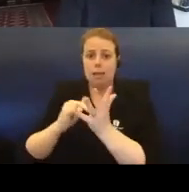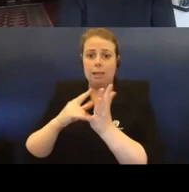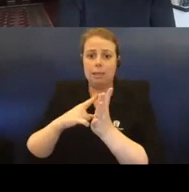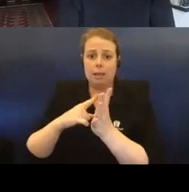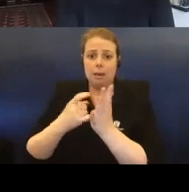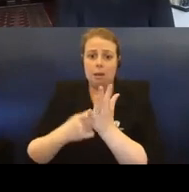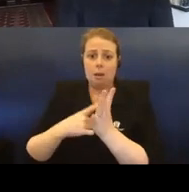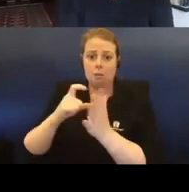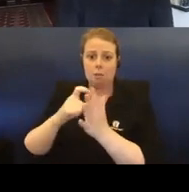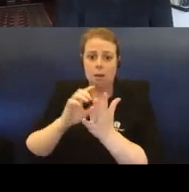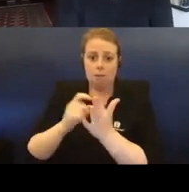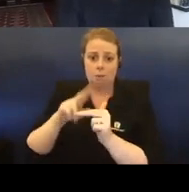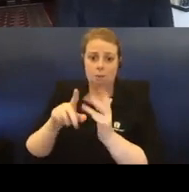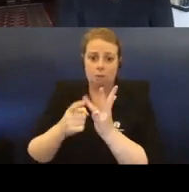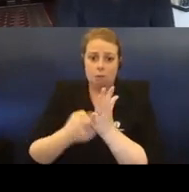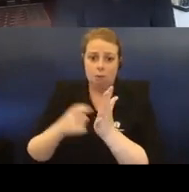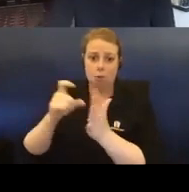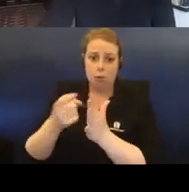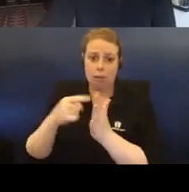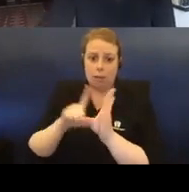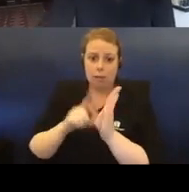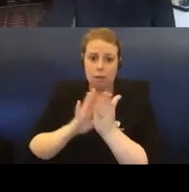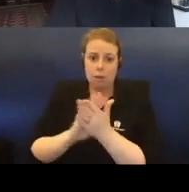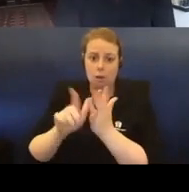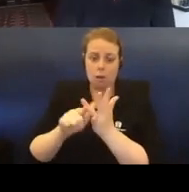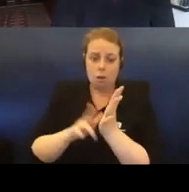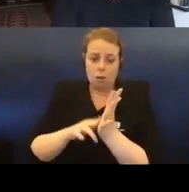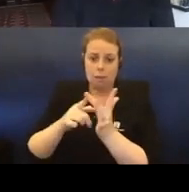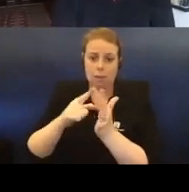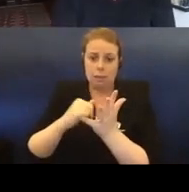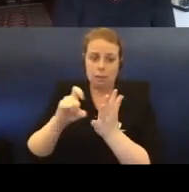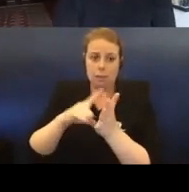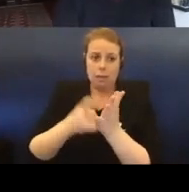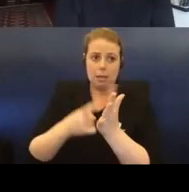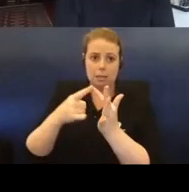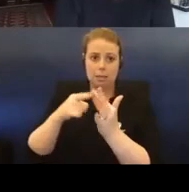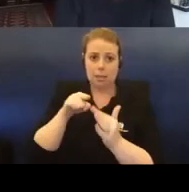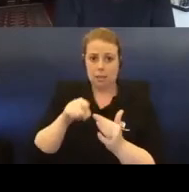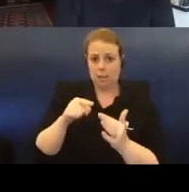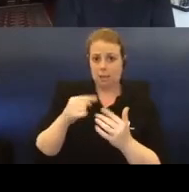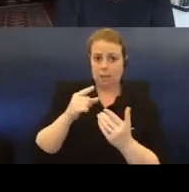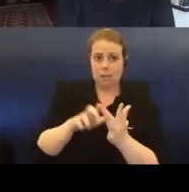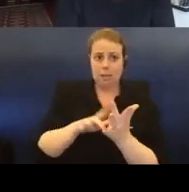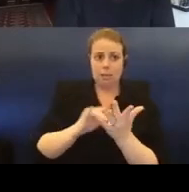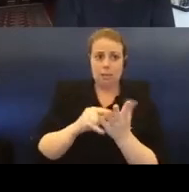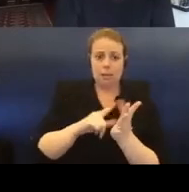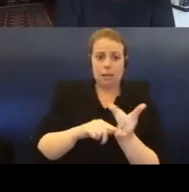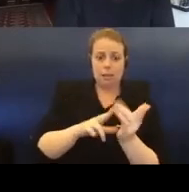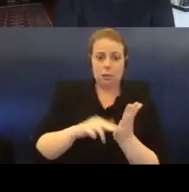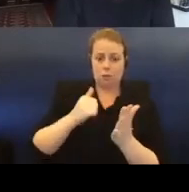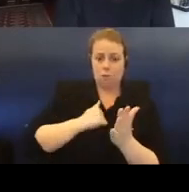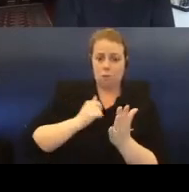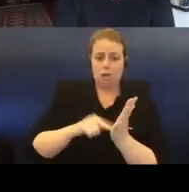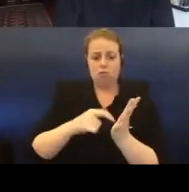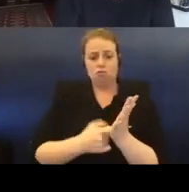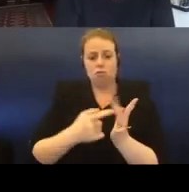Skies. The installation is an iteration of Mike Pellisi triennial work 100 years after 30